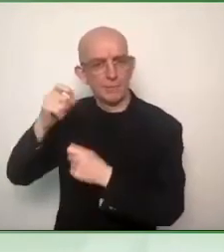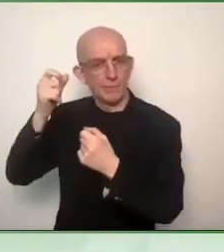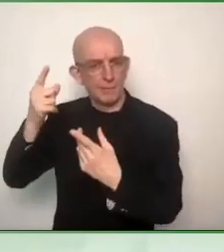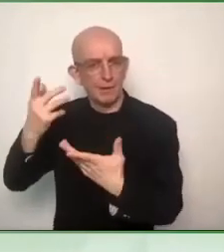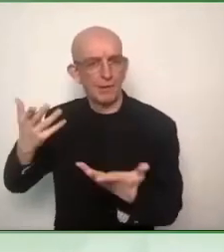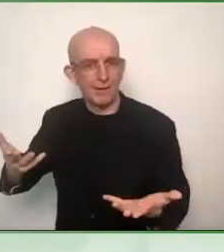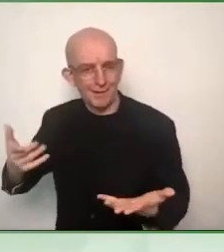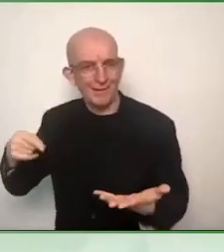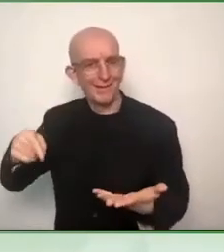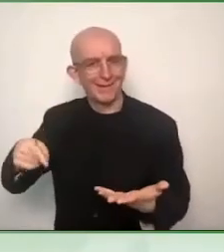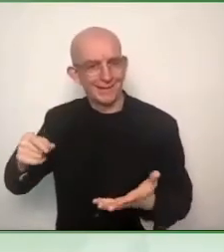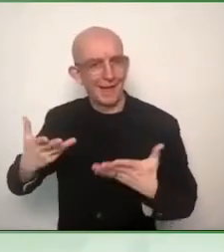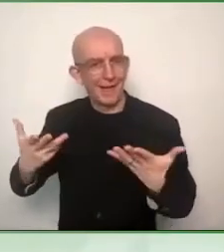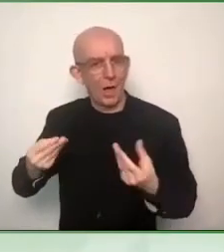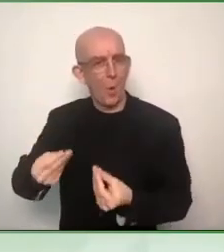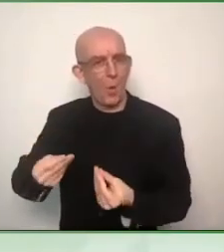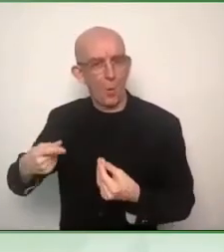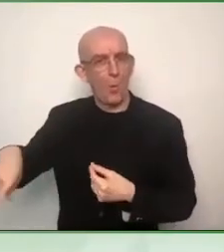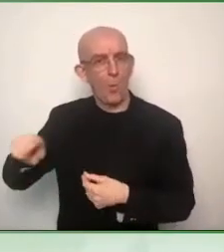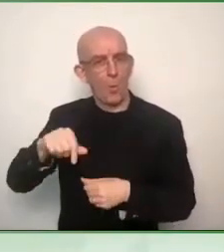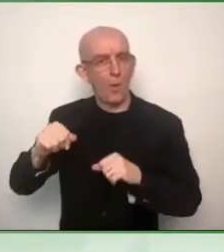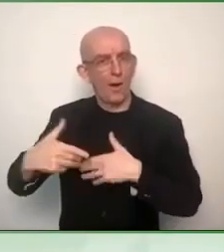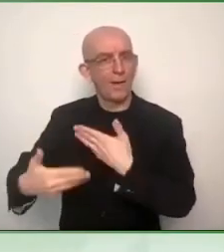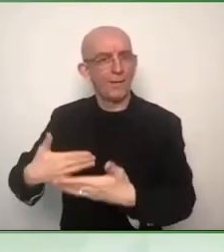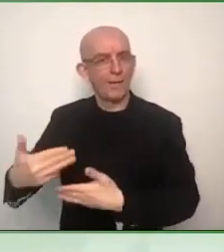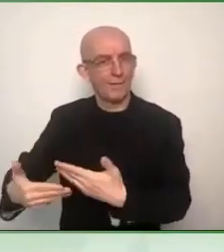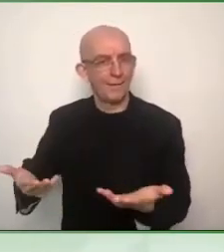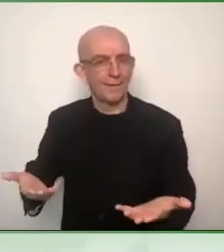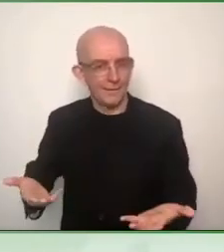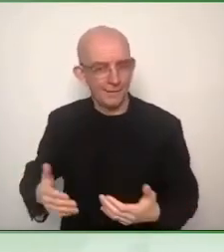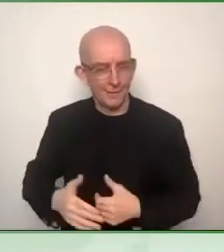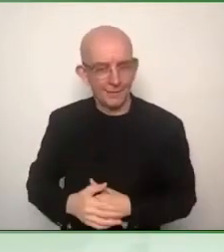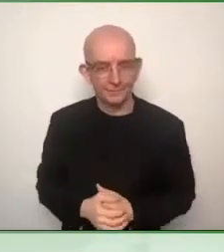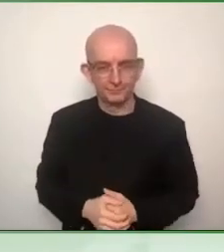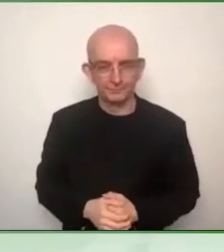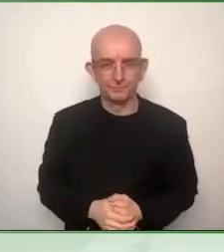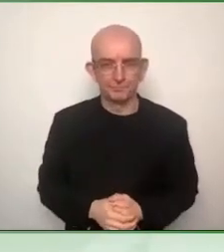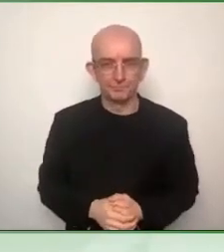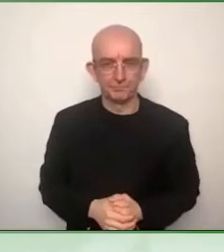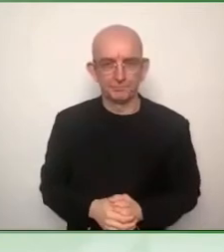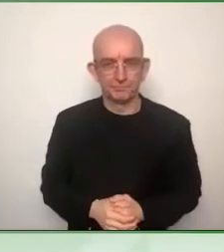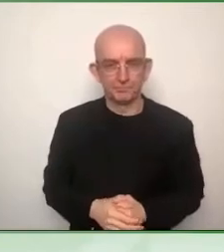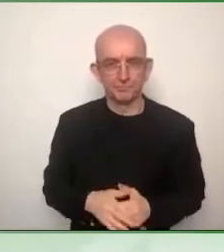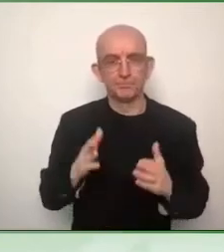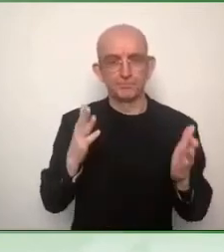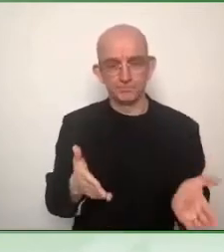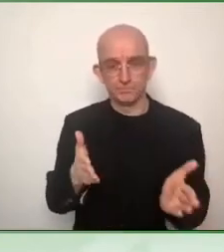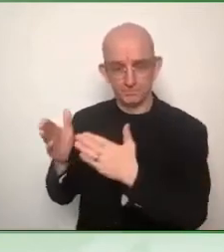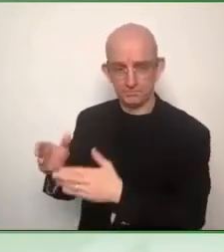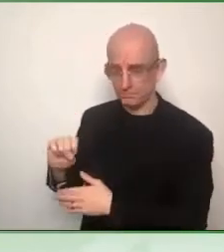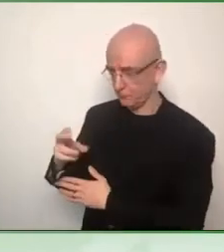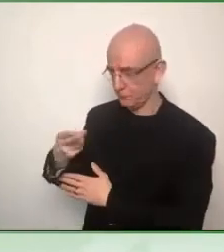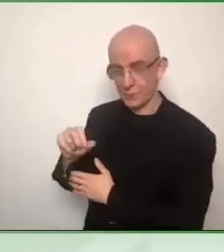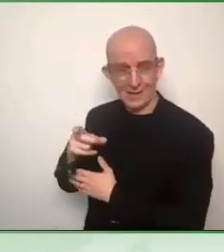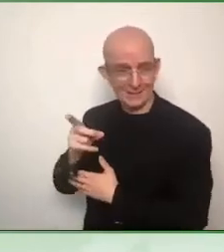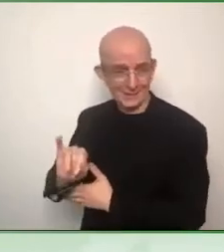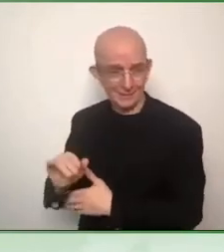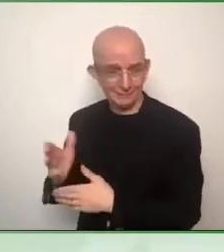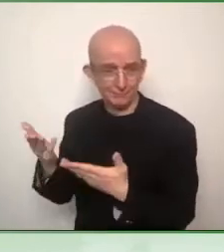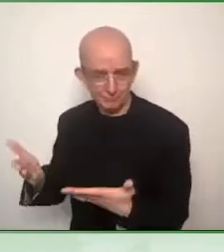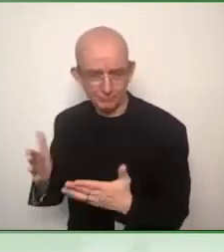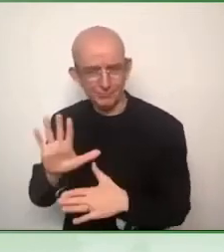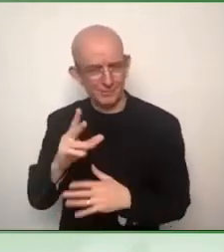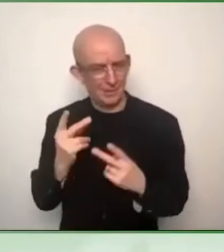important for a global company, because you can get lost in different kinds of standardizations. So what's